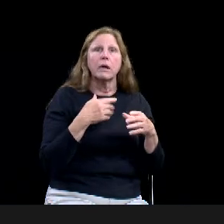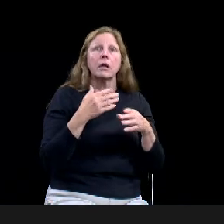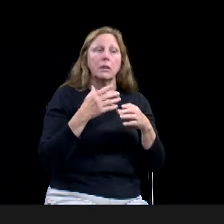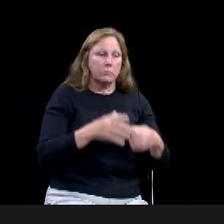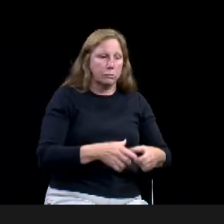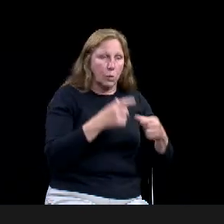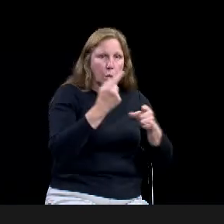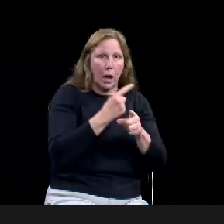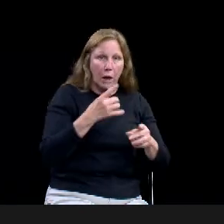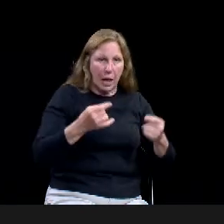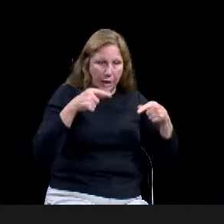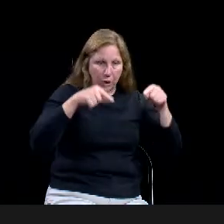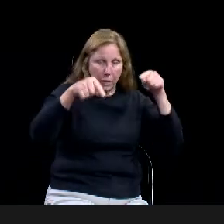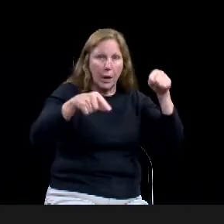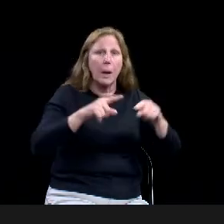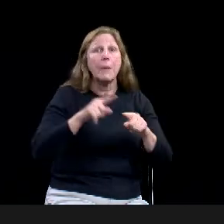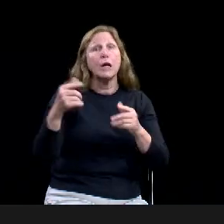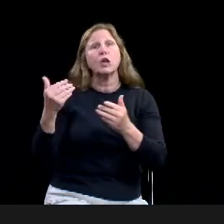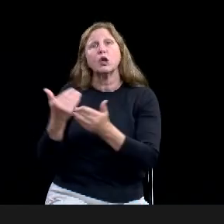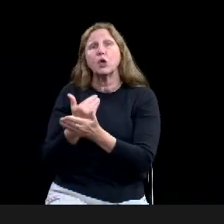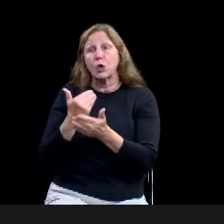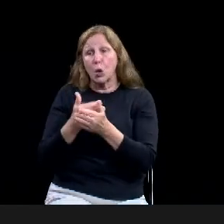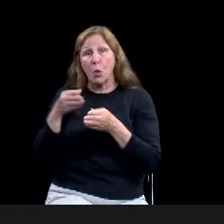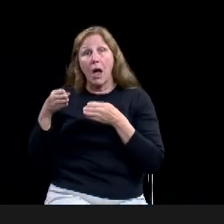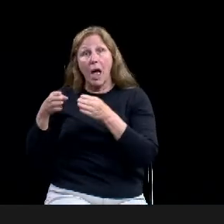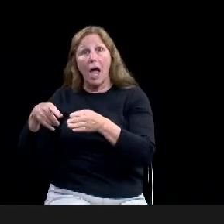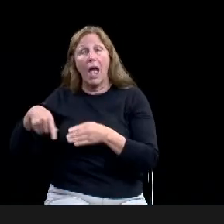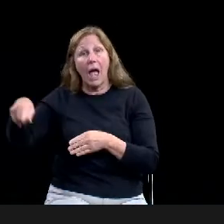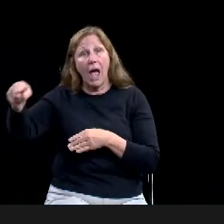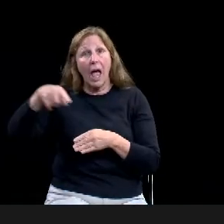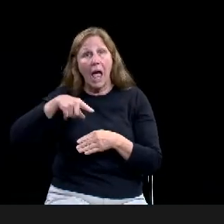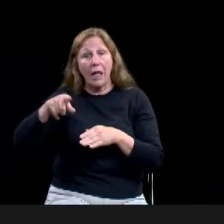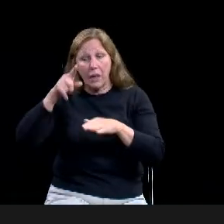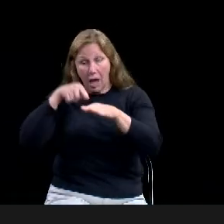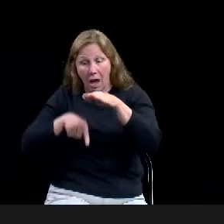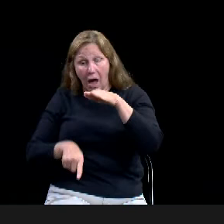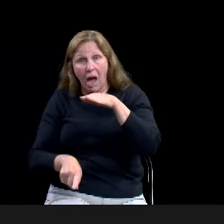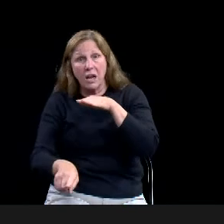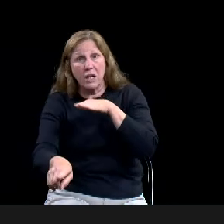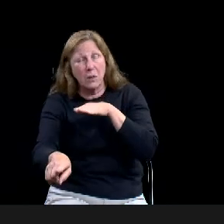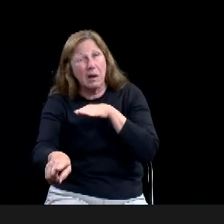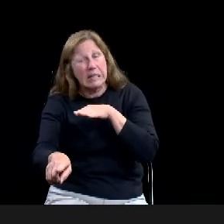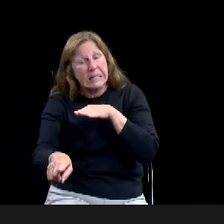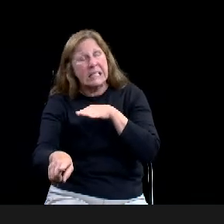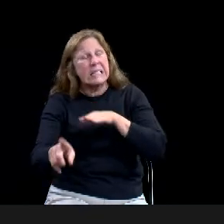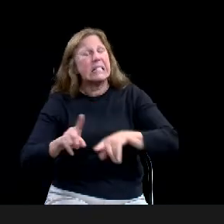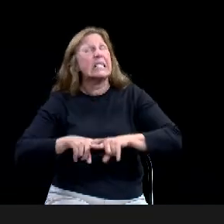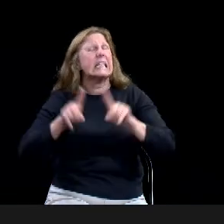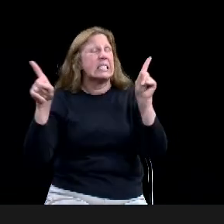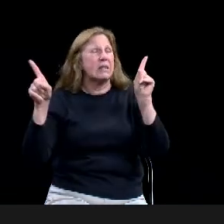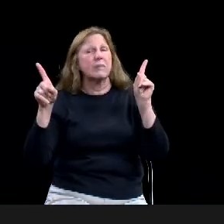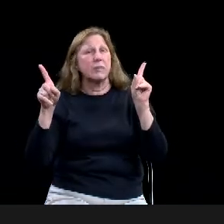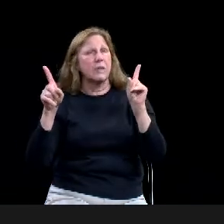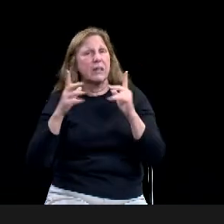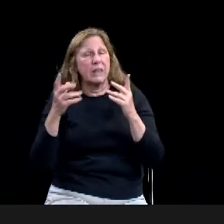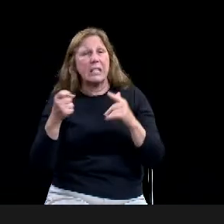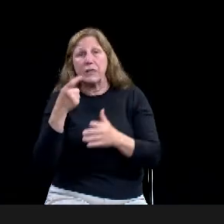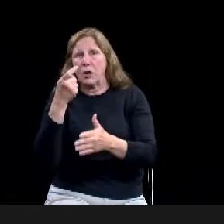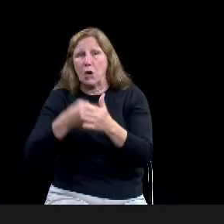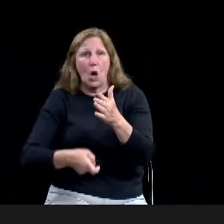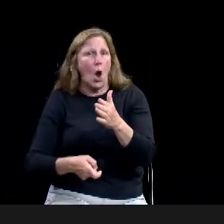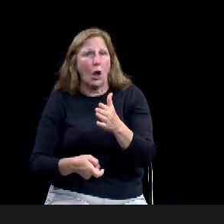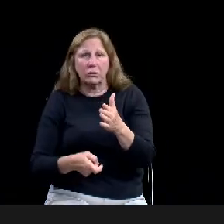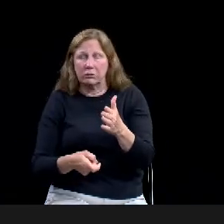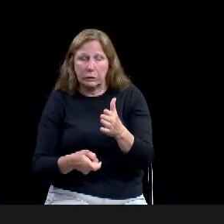animal. it's the cost is not easy to achieve. Okay. Awesome. Thanks. Thank you. Those are all of my